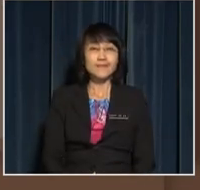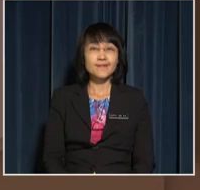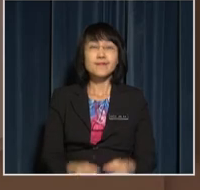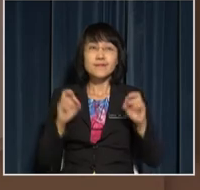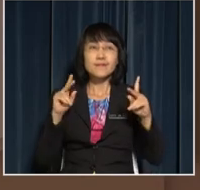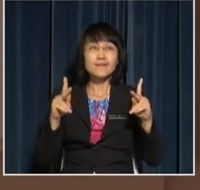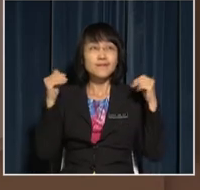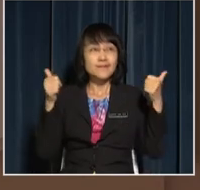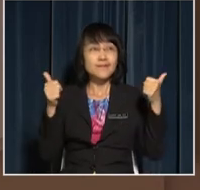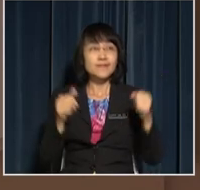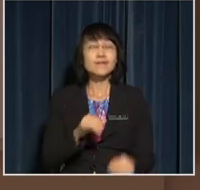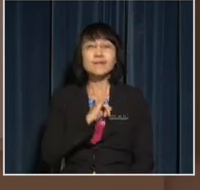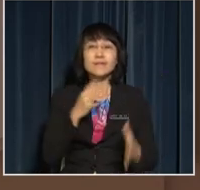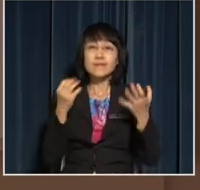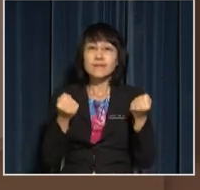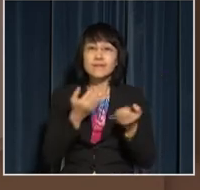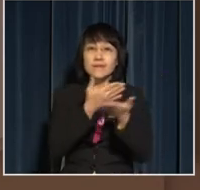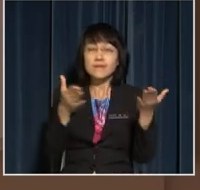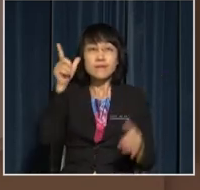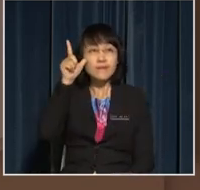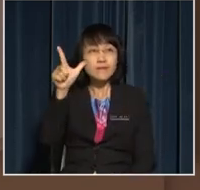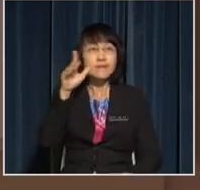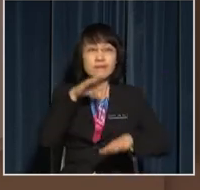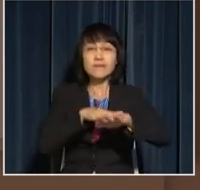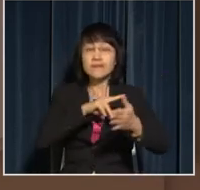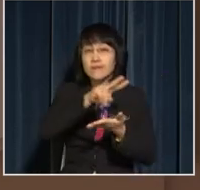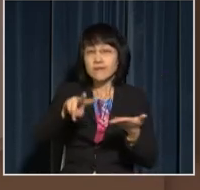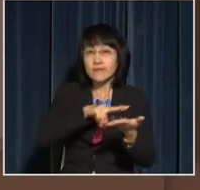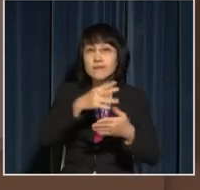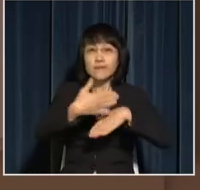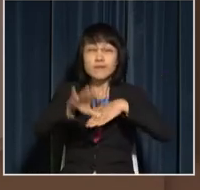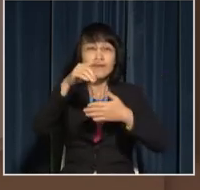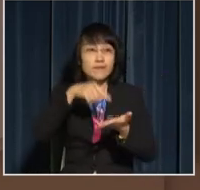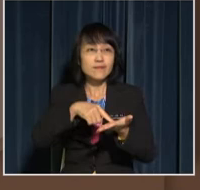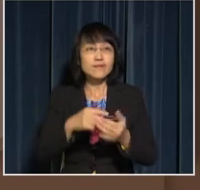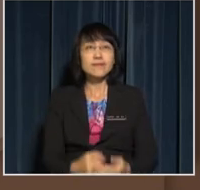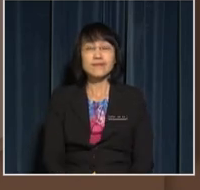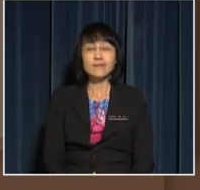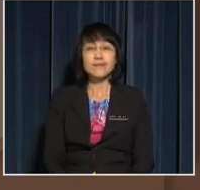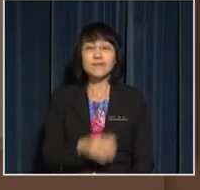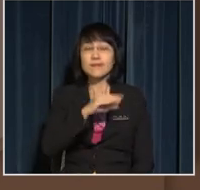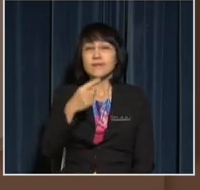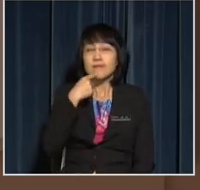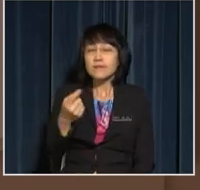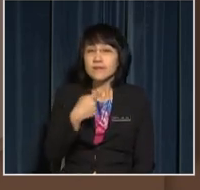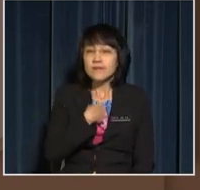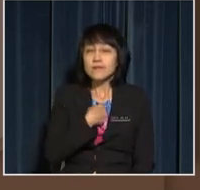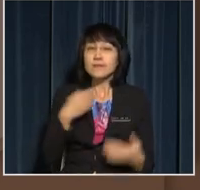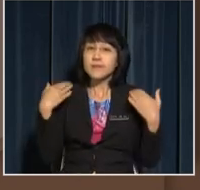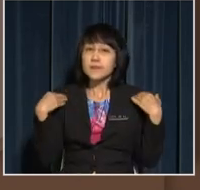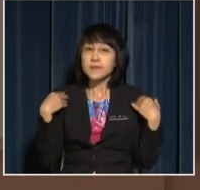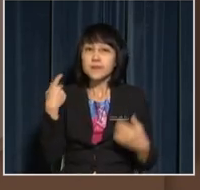Okay, good! I want you to look at the video after this And tell me